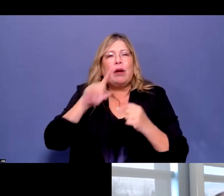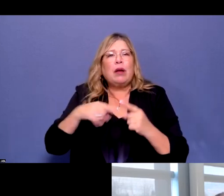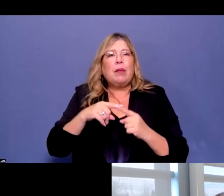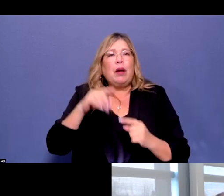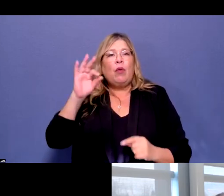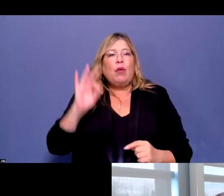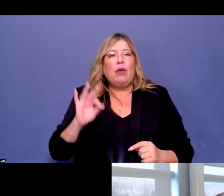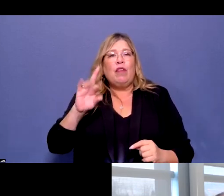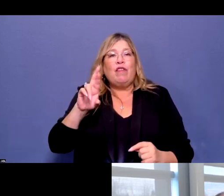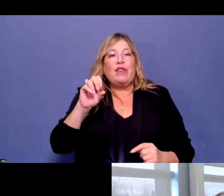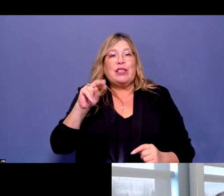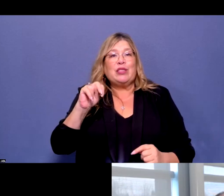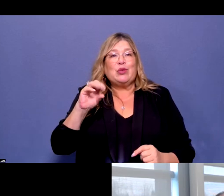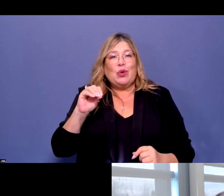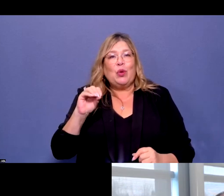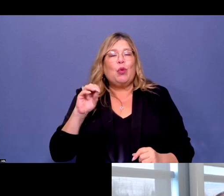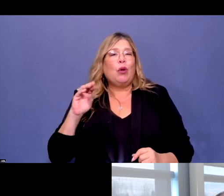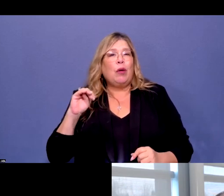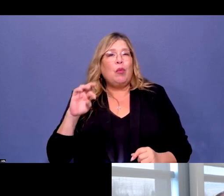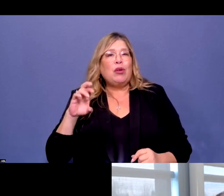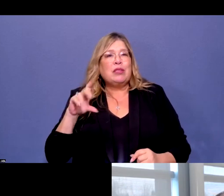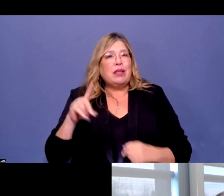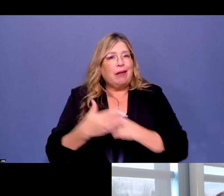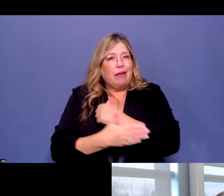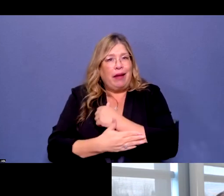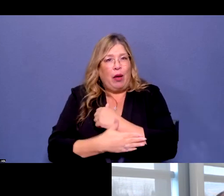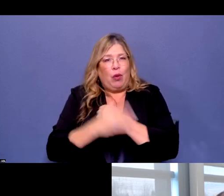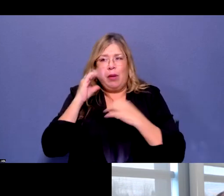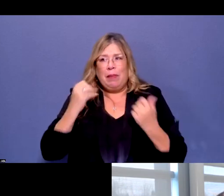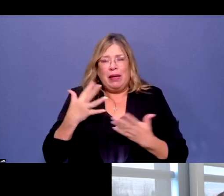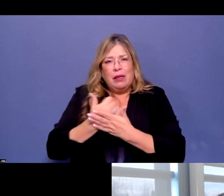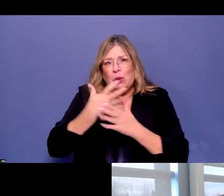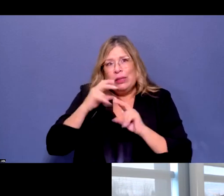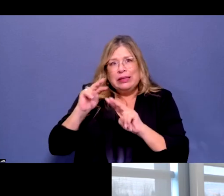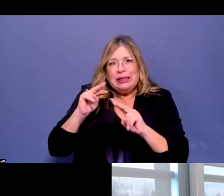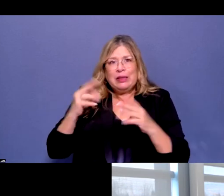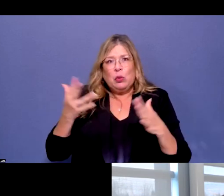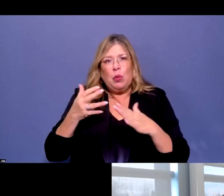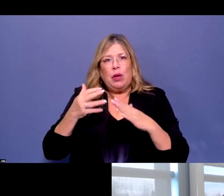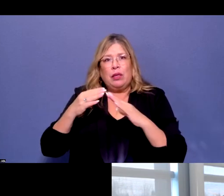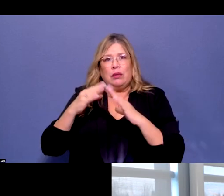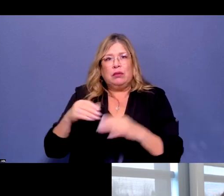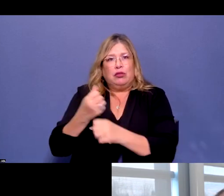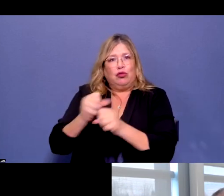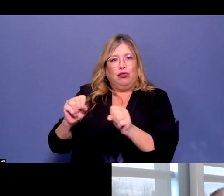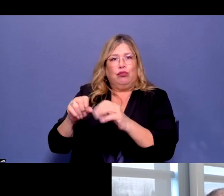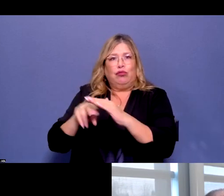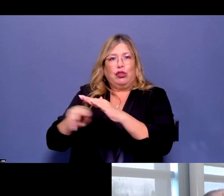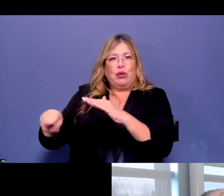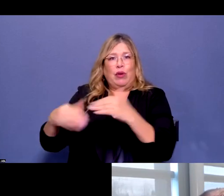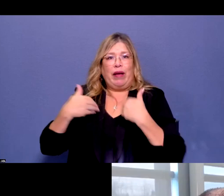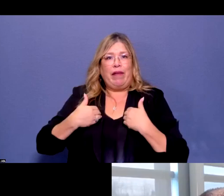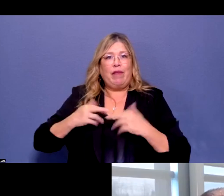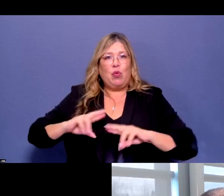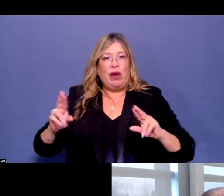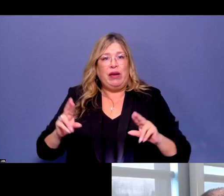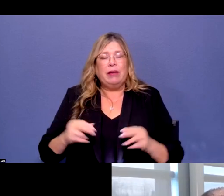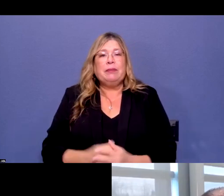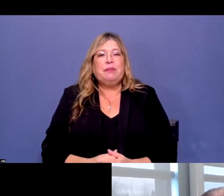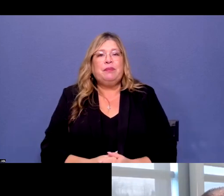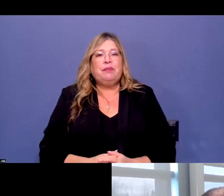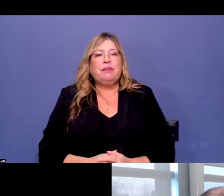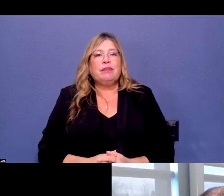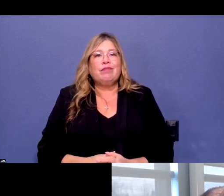to see what shelters are available there, but, Brian, if you want to take that question. Sure. Here in the State